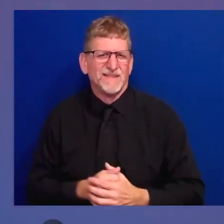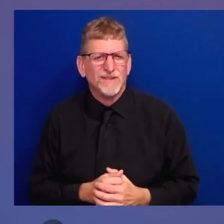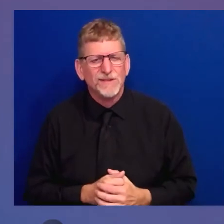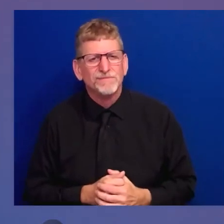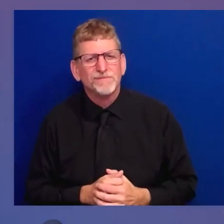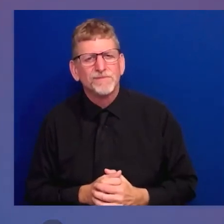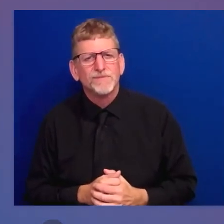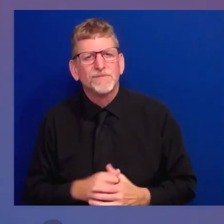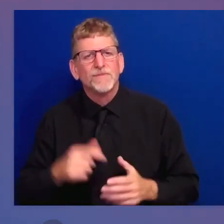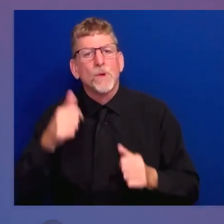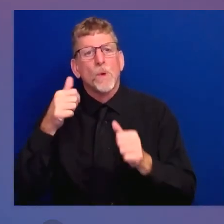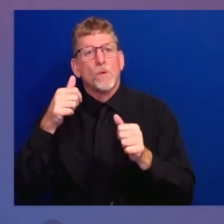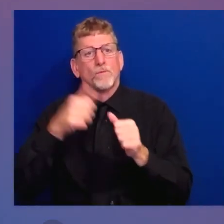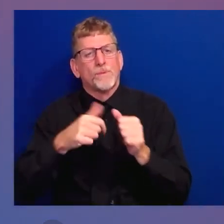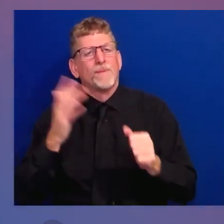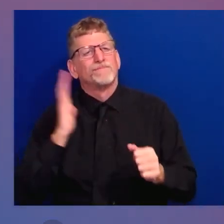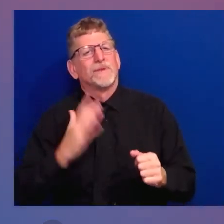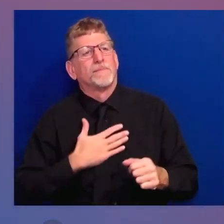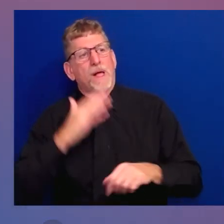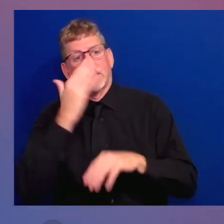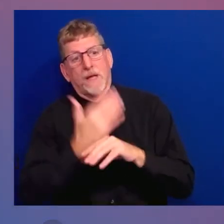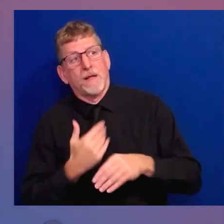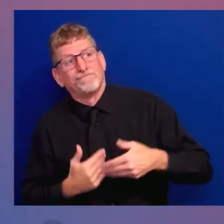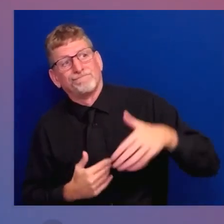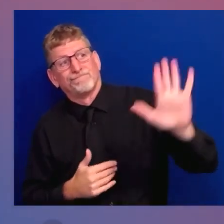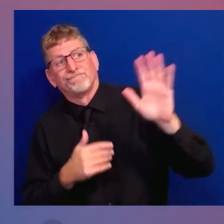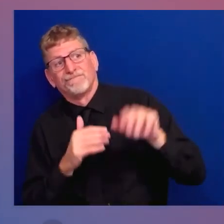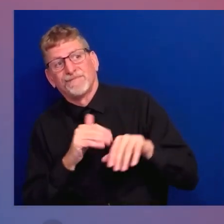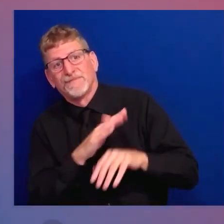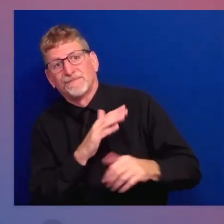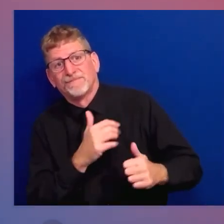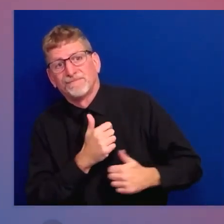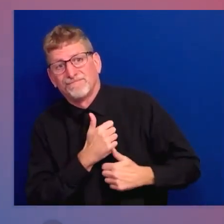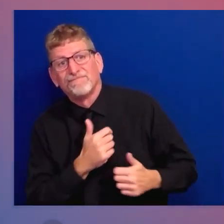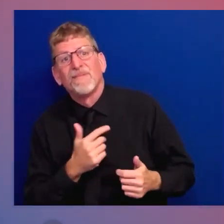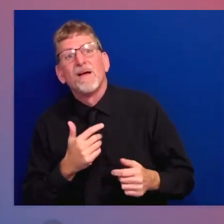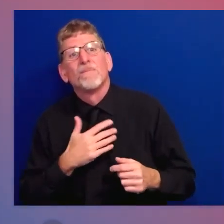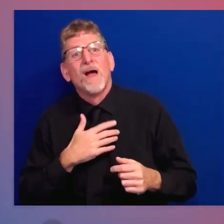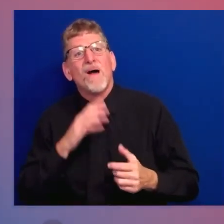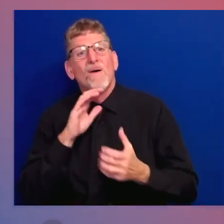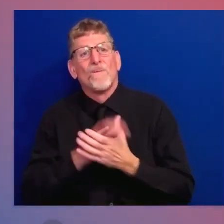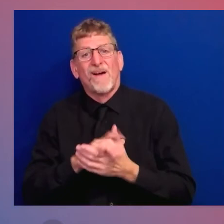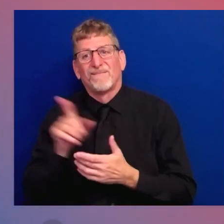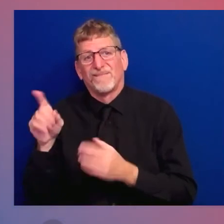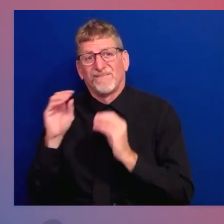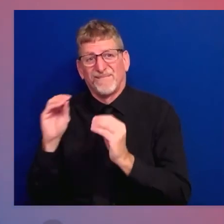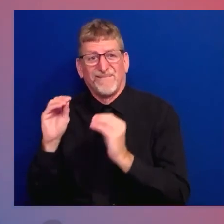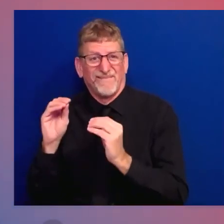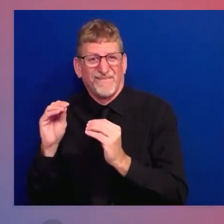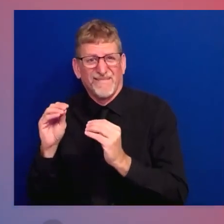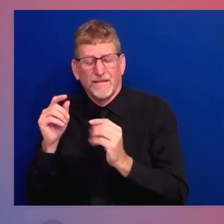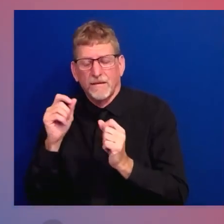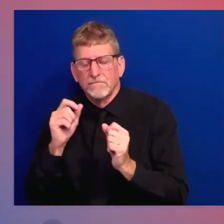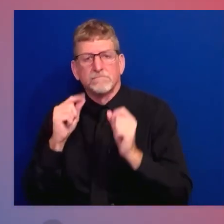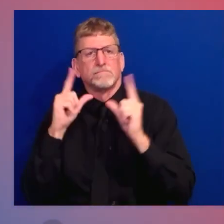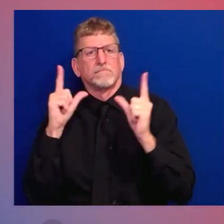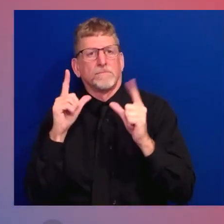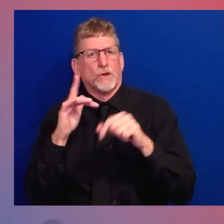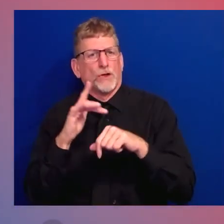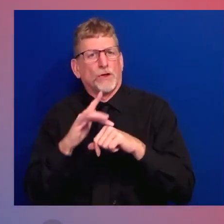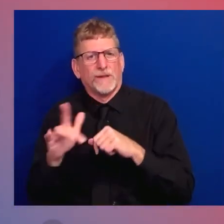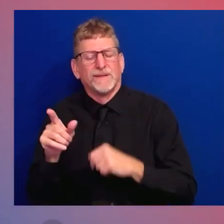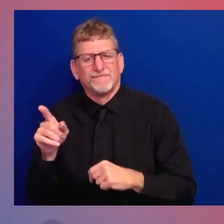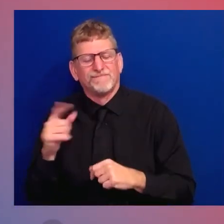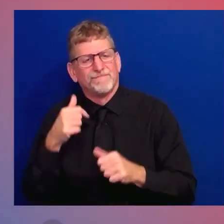schoolteacher who got up earlier than I did to get to school. I'd get to the train at 7.30 train. And I